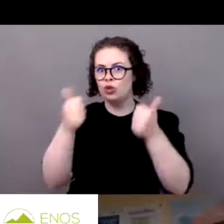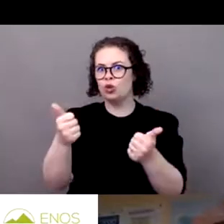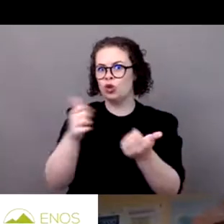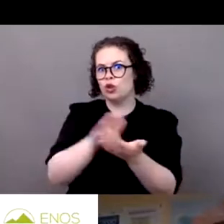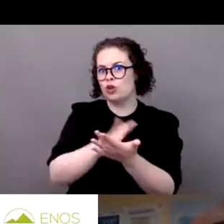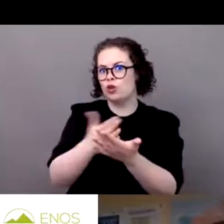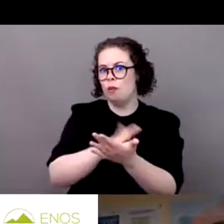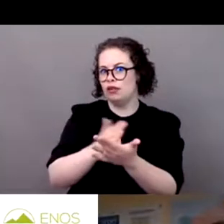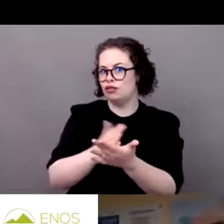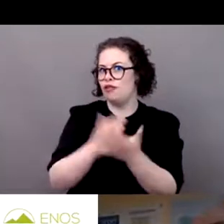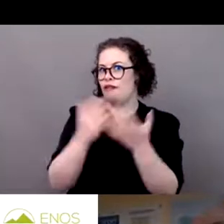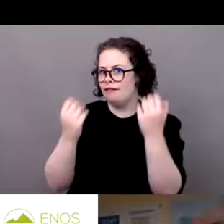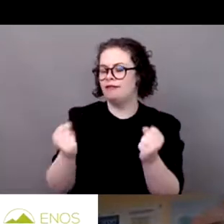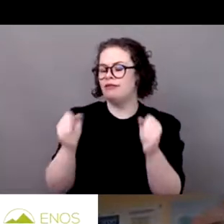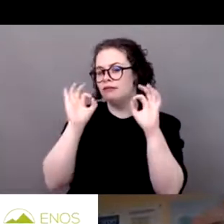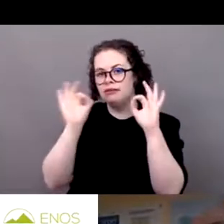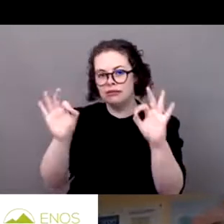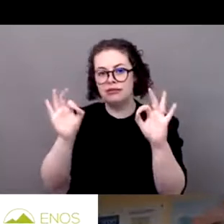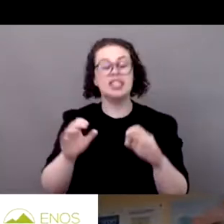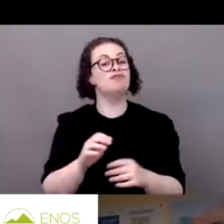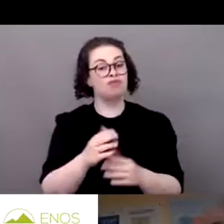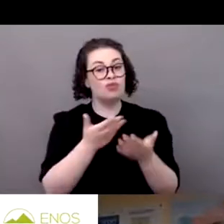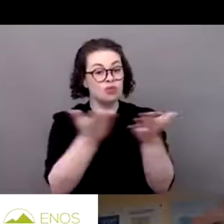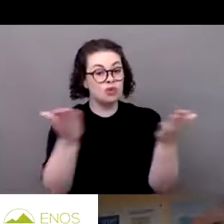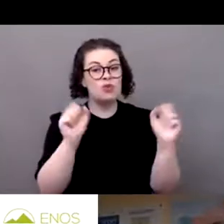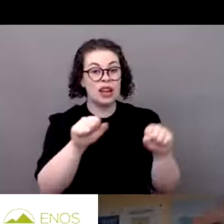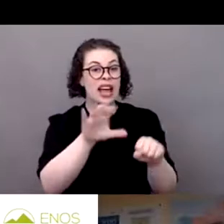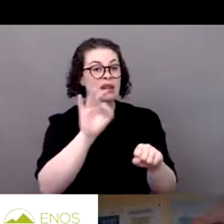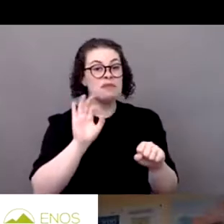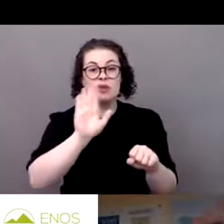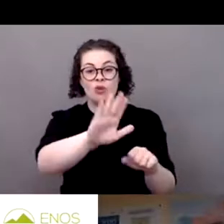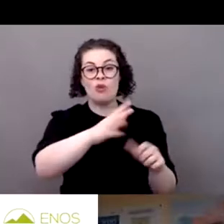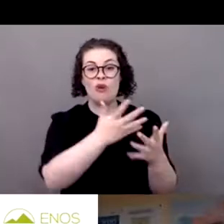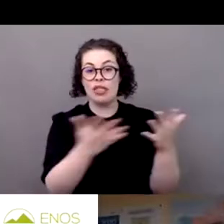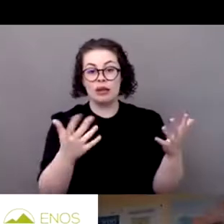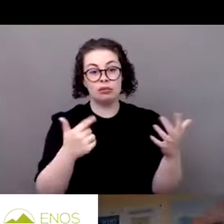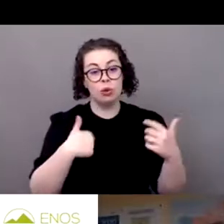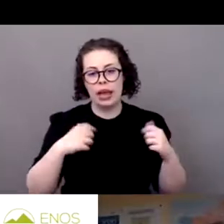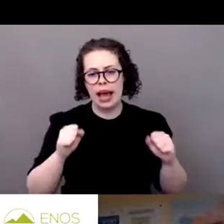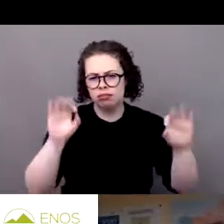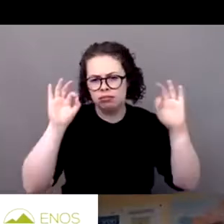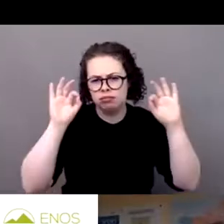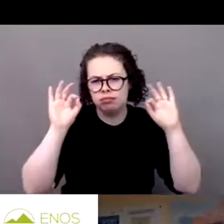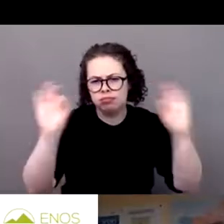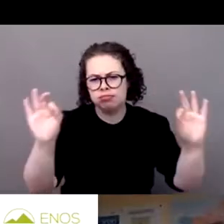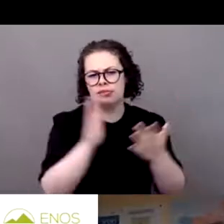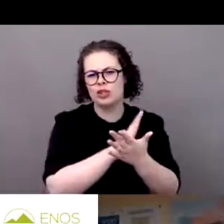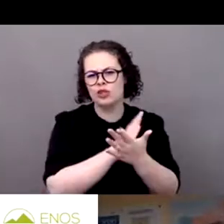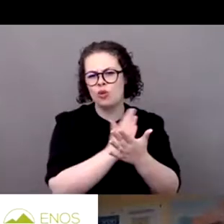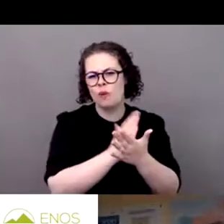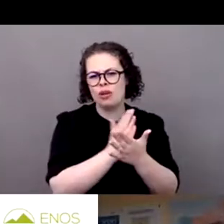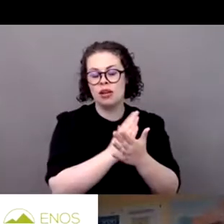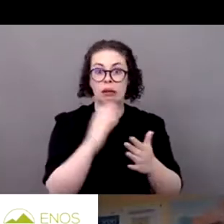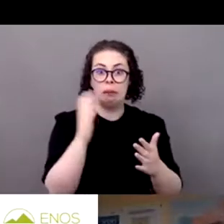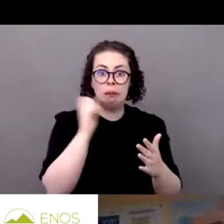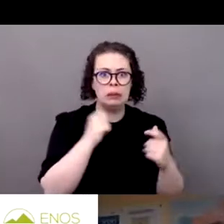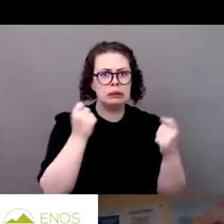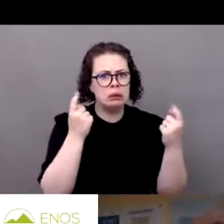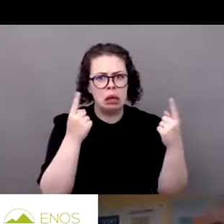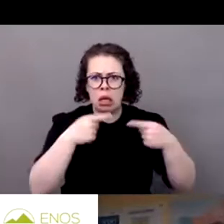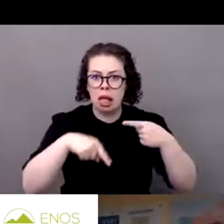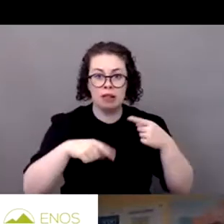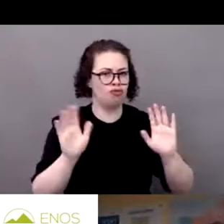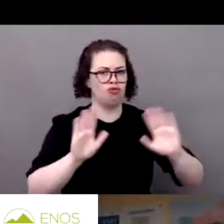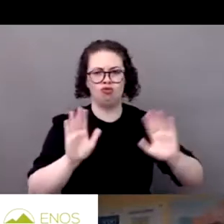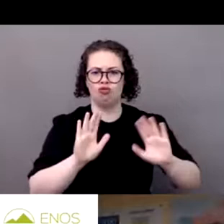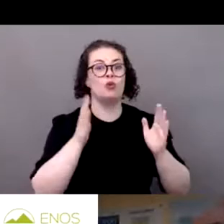the language you want. We have absolutely great translators, so you won't miss anything. Allez-y. So,